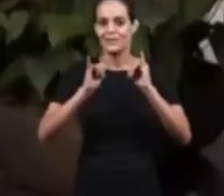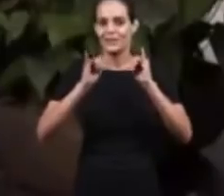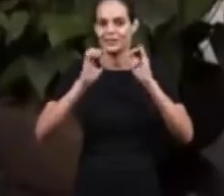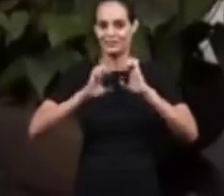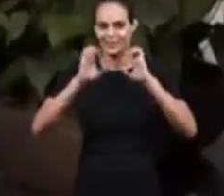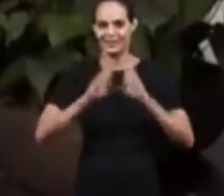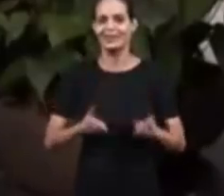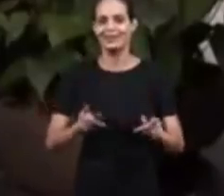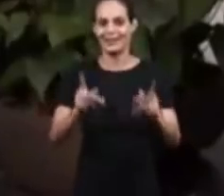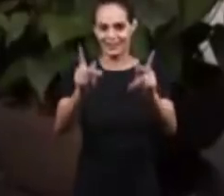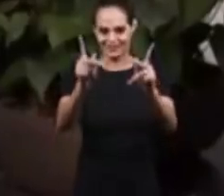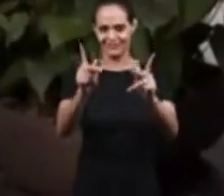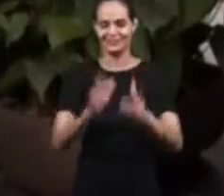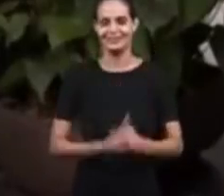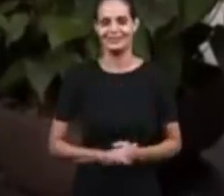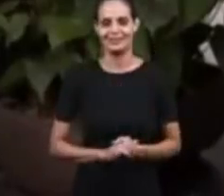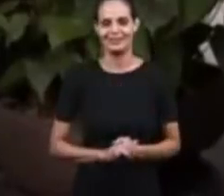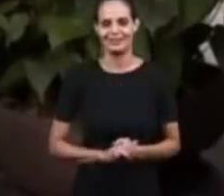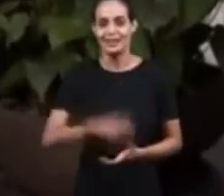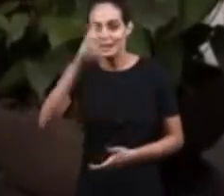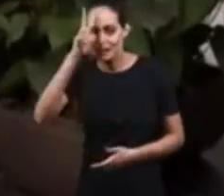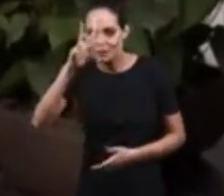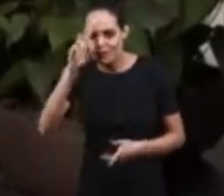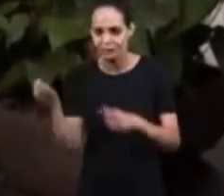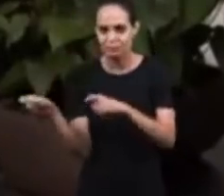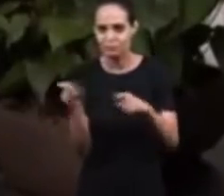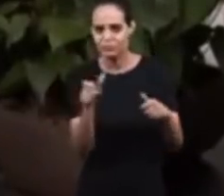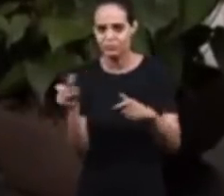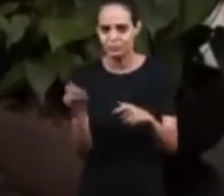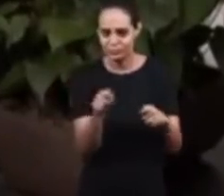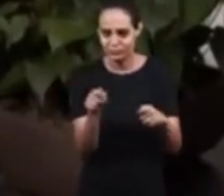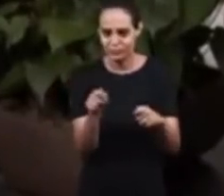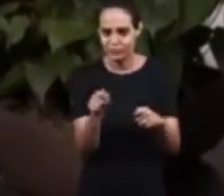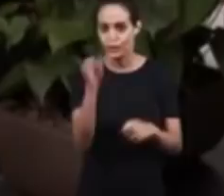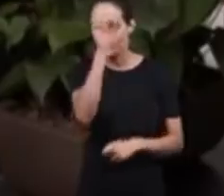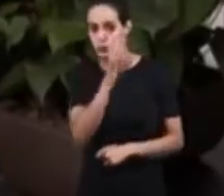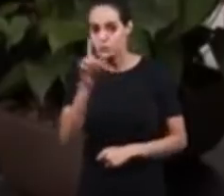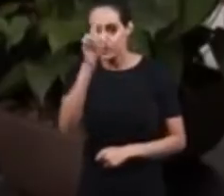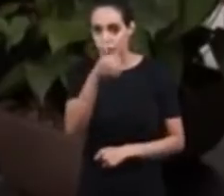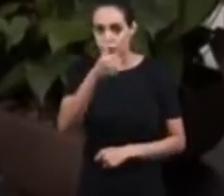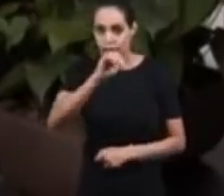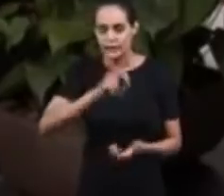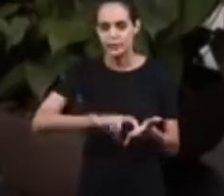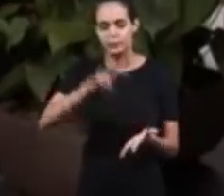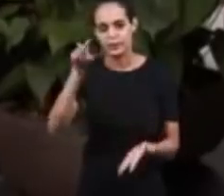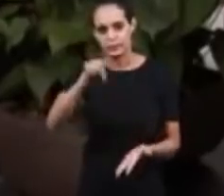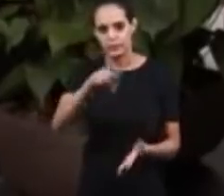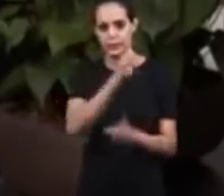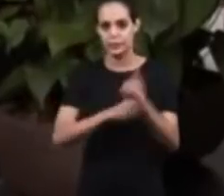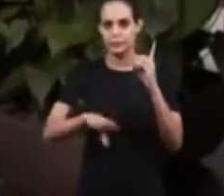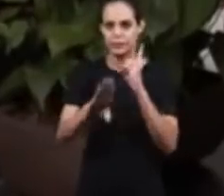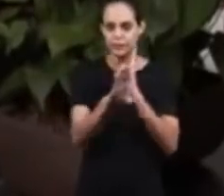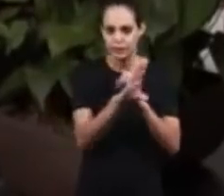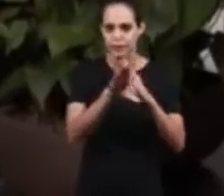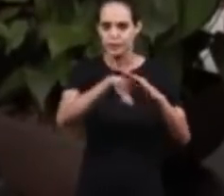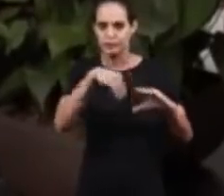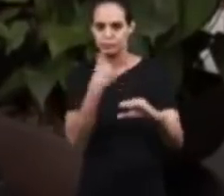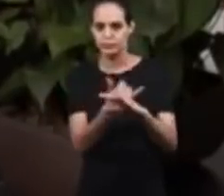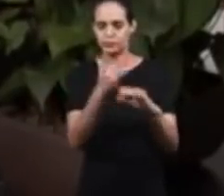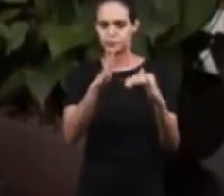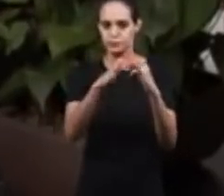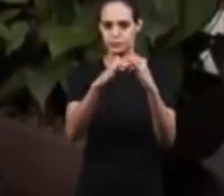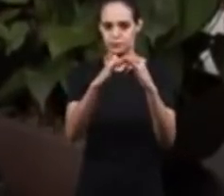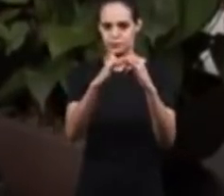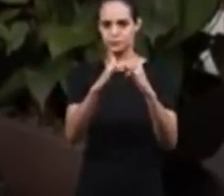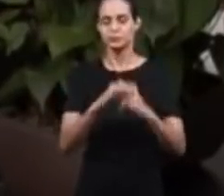And I would like to remind you That every Sunday at 10 a.m. Brazilian Time 9 a.m. Eastern Time You can watch